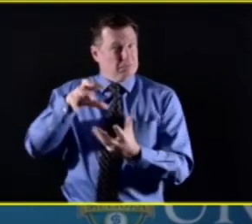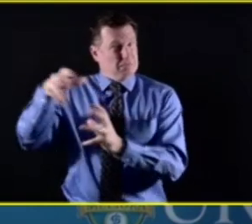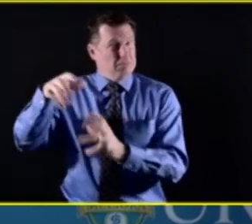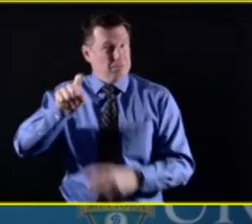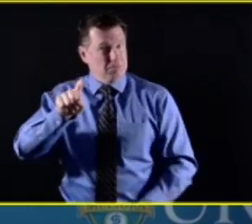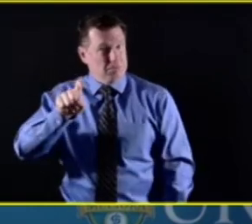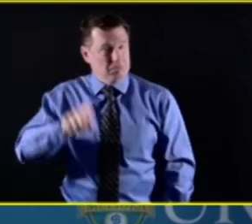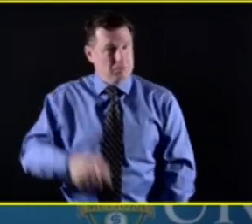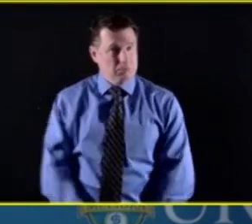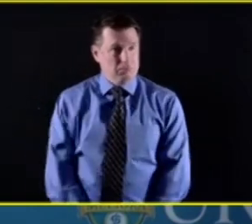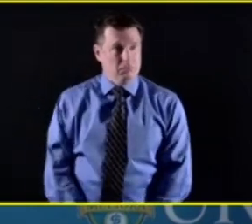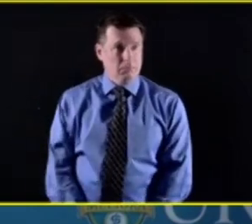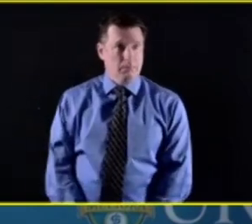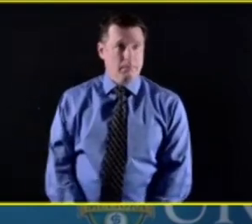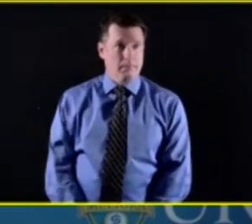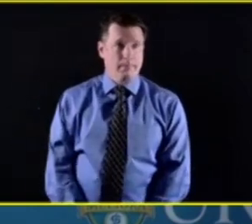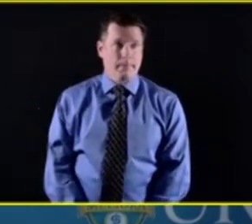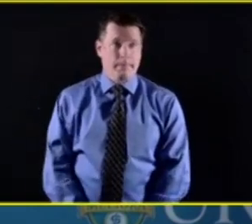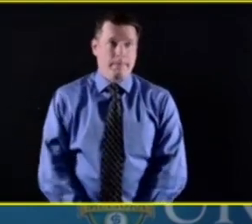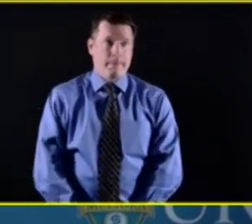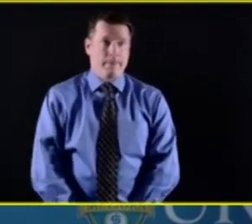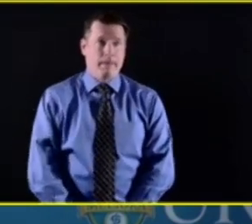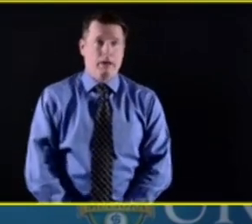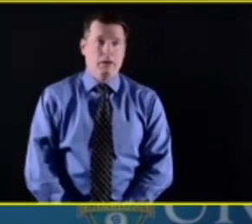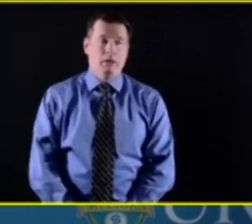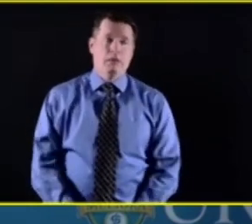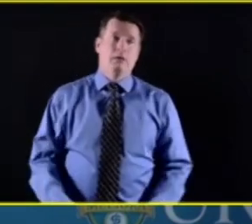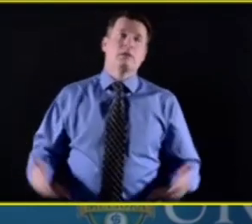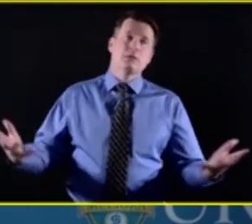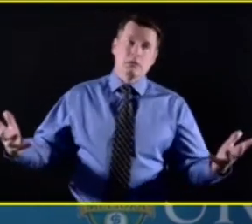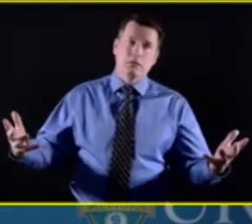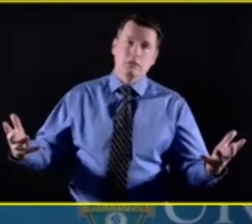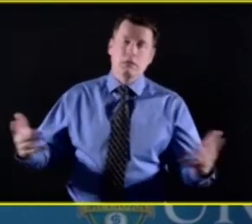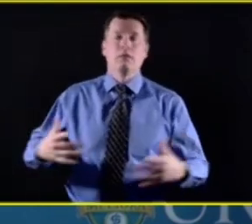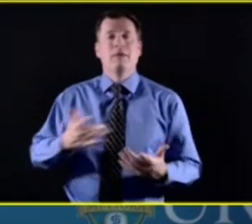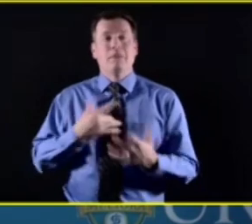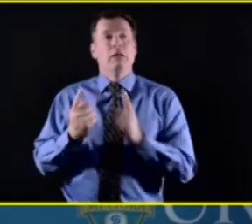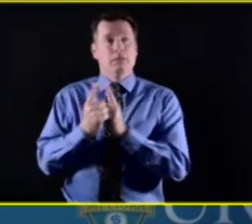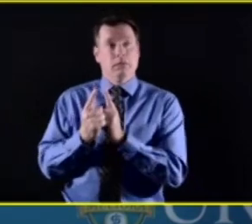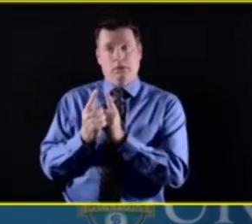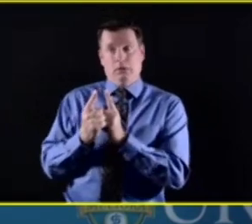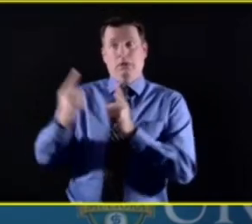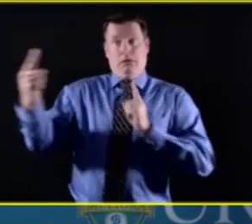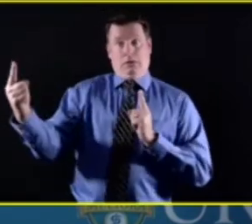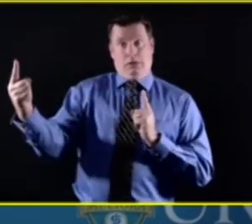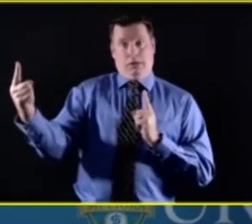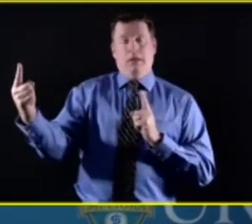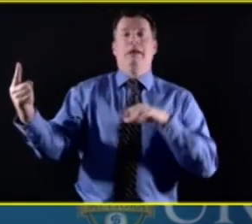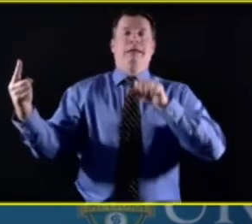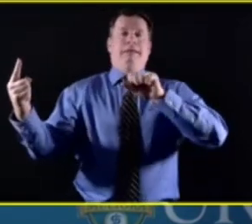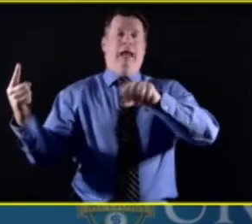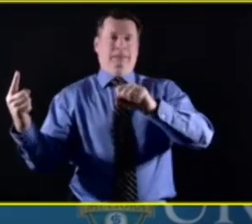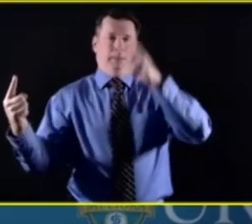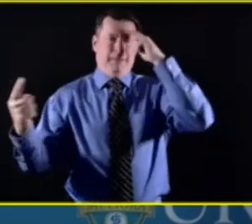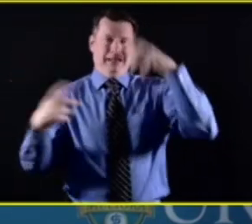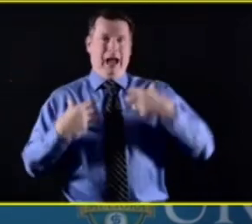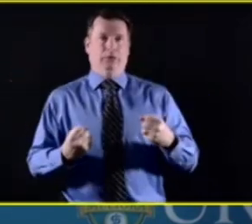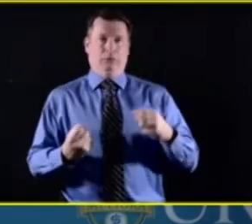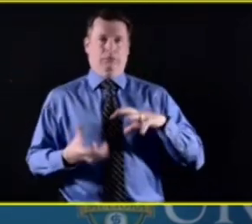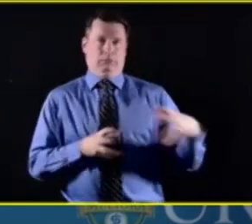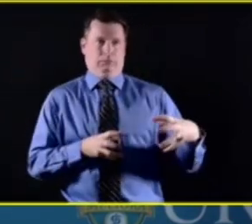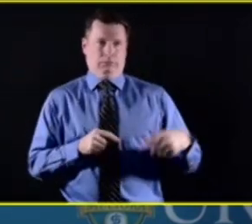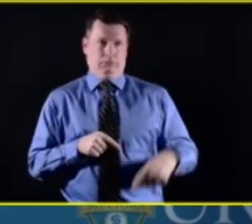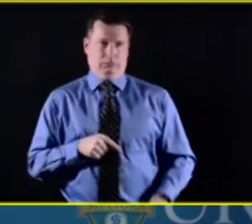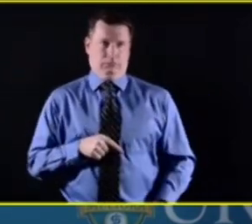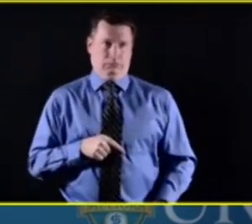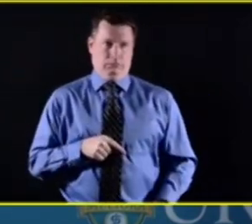mental health. one of them is the risk for increased substance use, uh, the risk being in particular